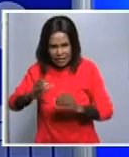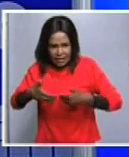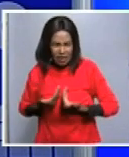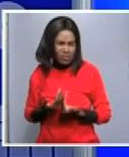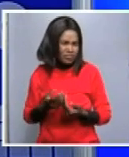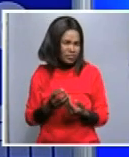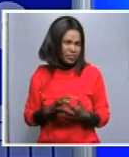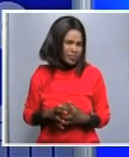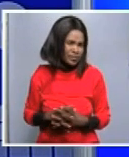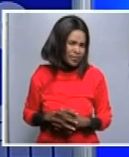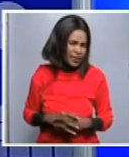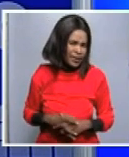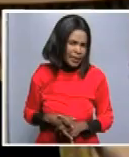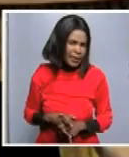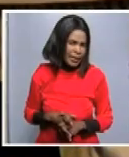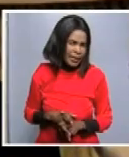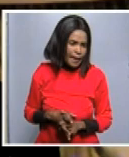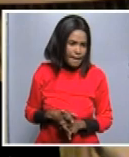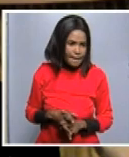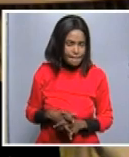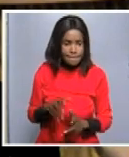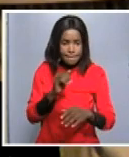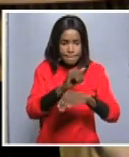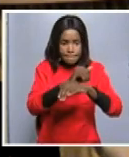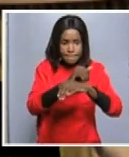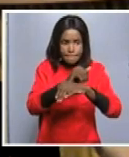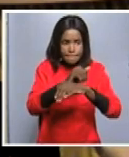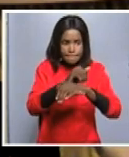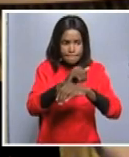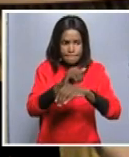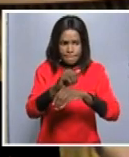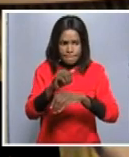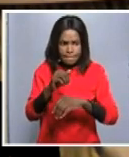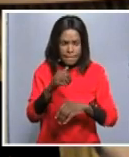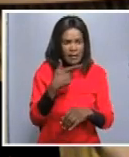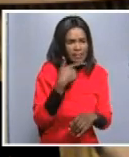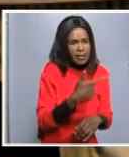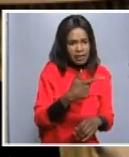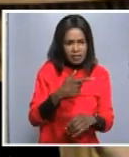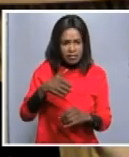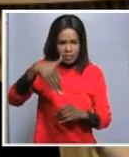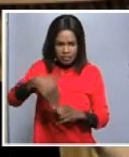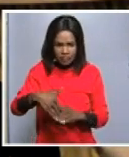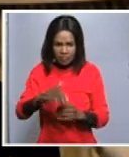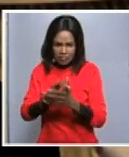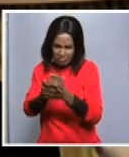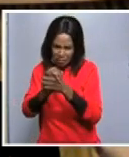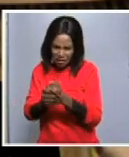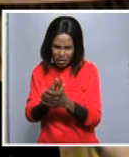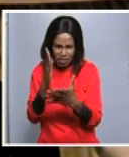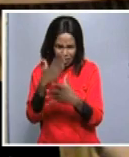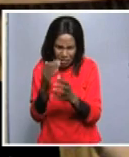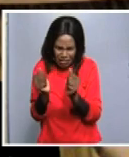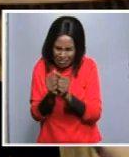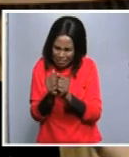of the continent well really my message is to thank namibia for the solidarity and friendship that we've